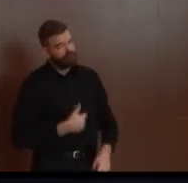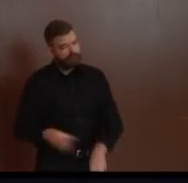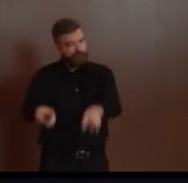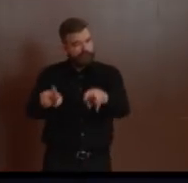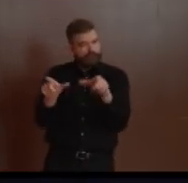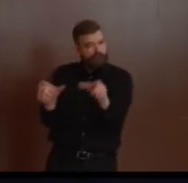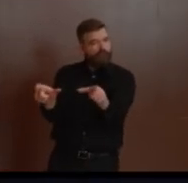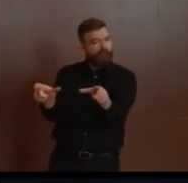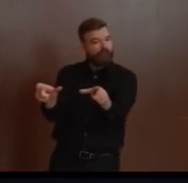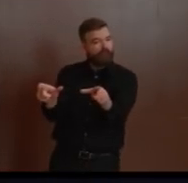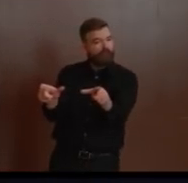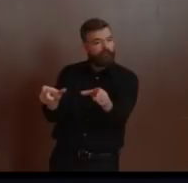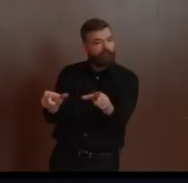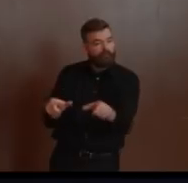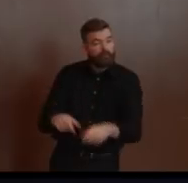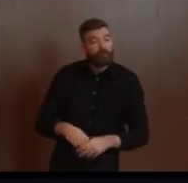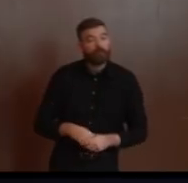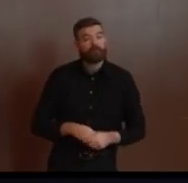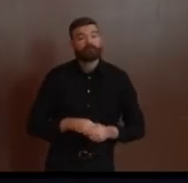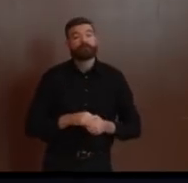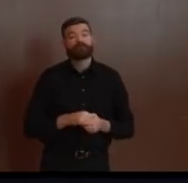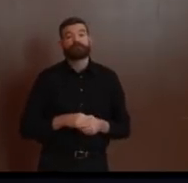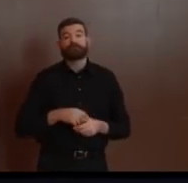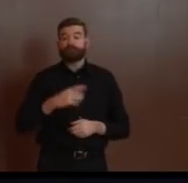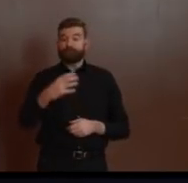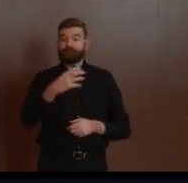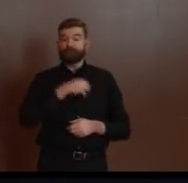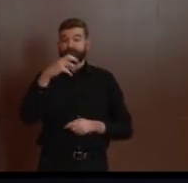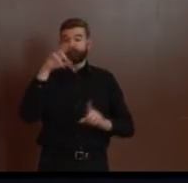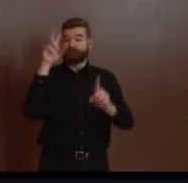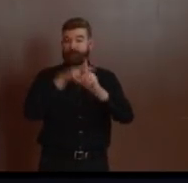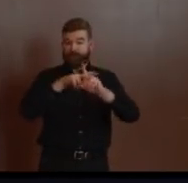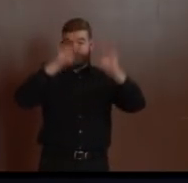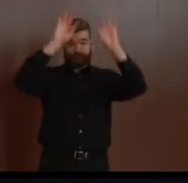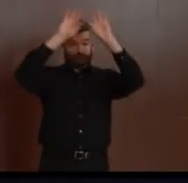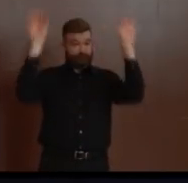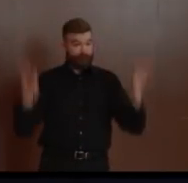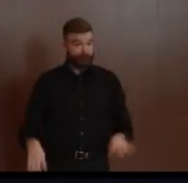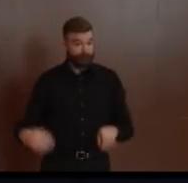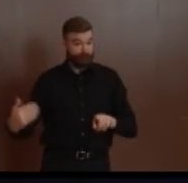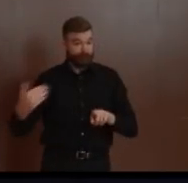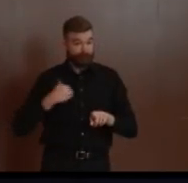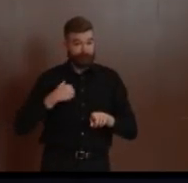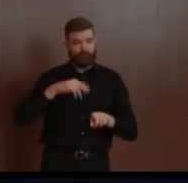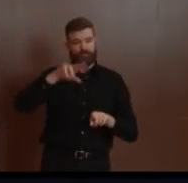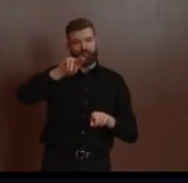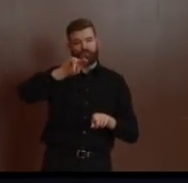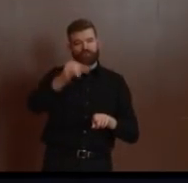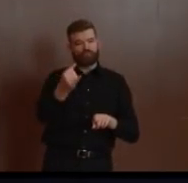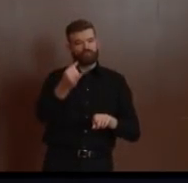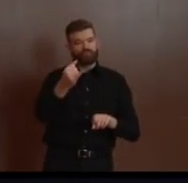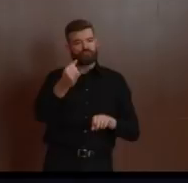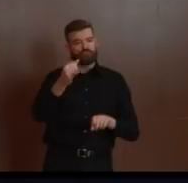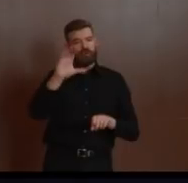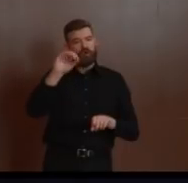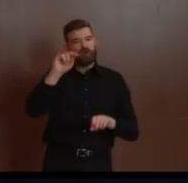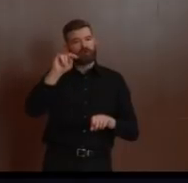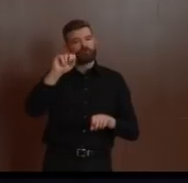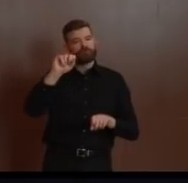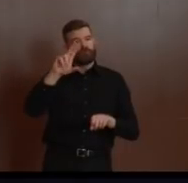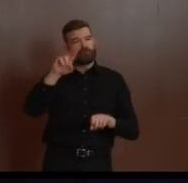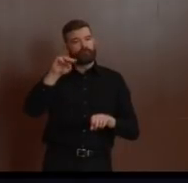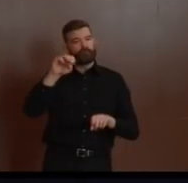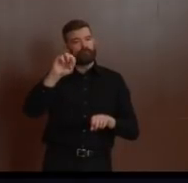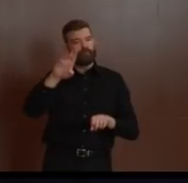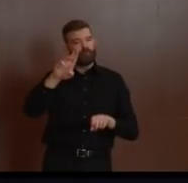DCA's website, NewJerseyConsumerAffairs.gov. We've done that to ensure that consumers can give us the best information they have, so we